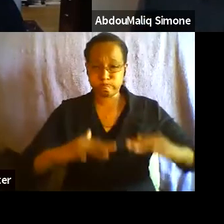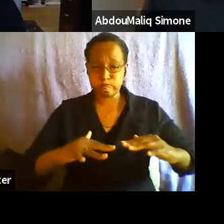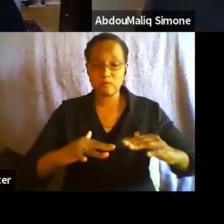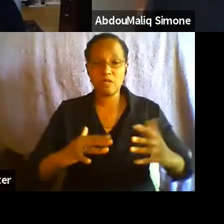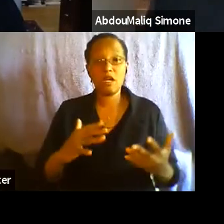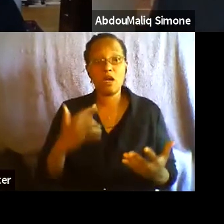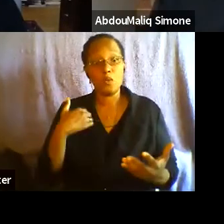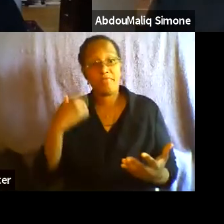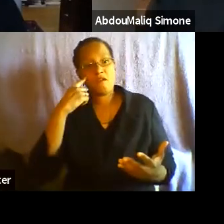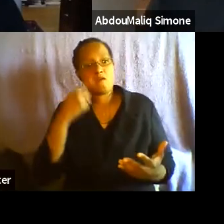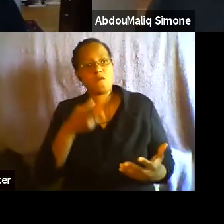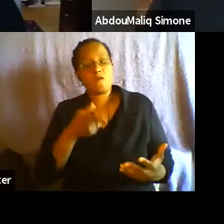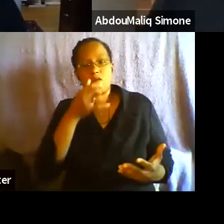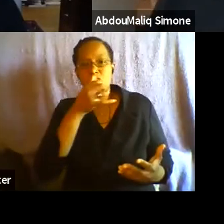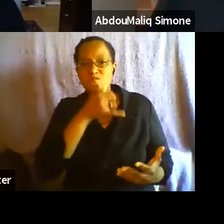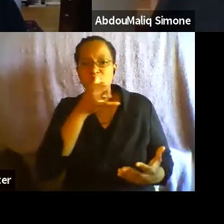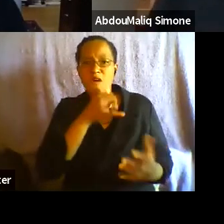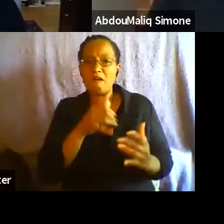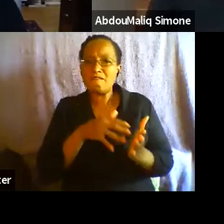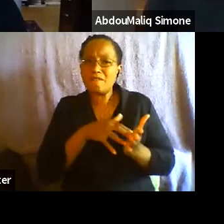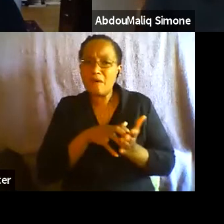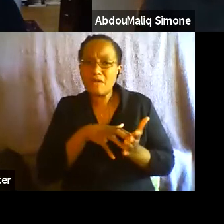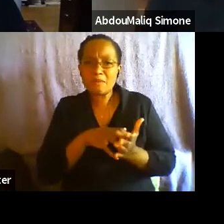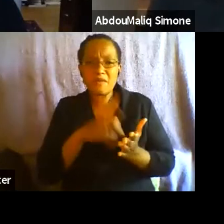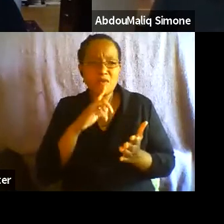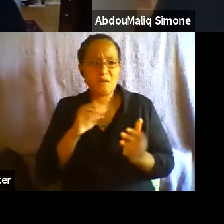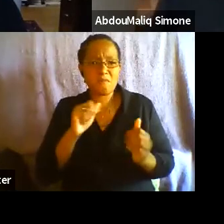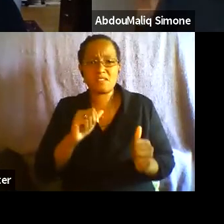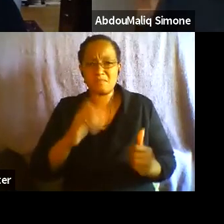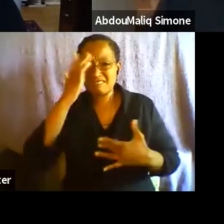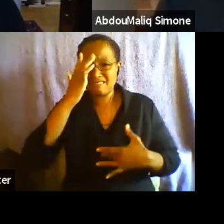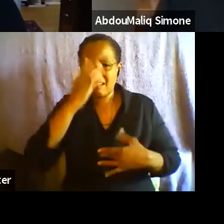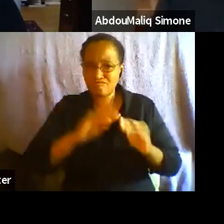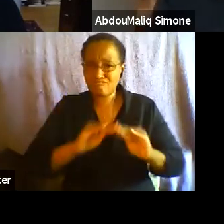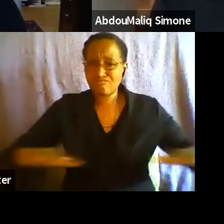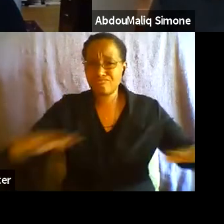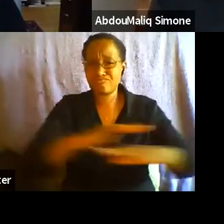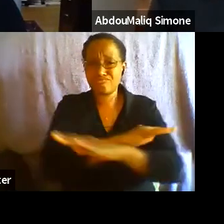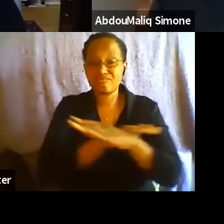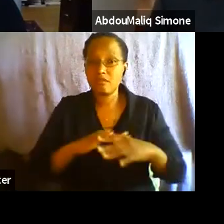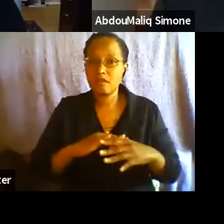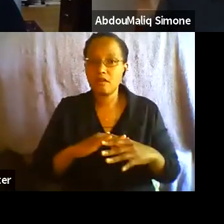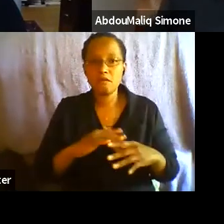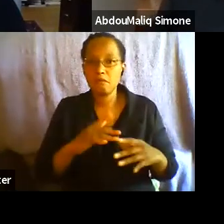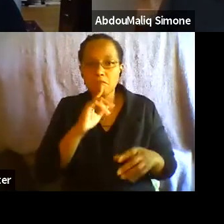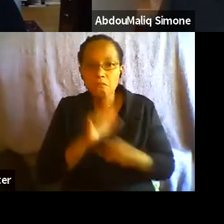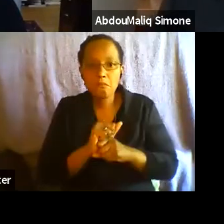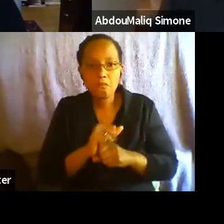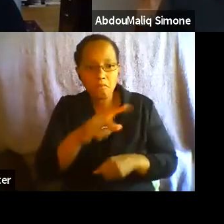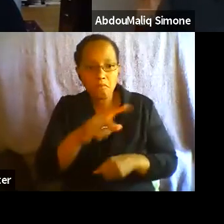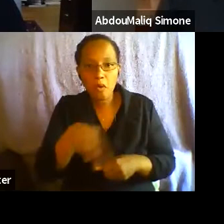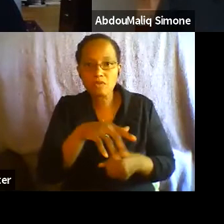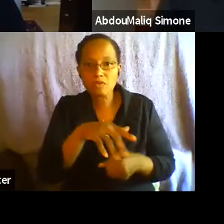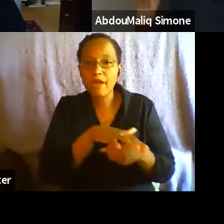most vulnerable to extensive viral transmissions have largely circumvented that kind of